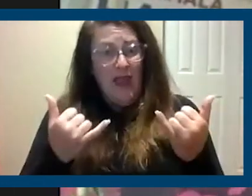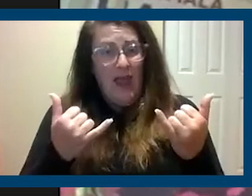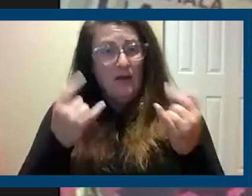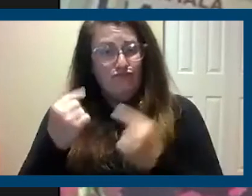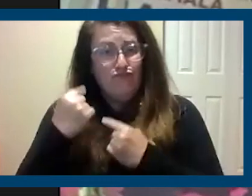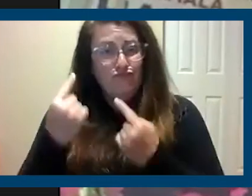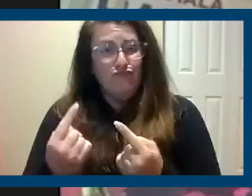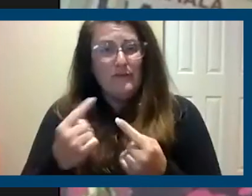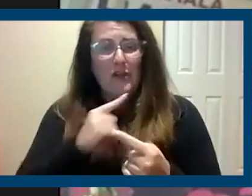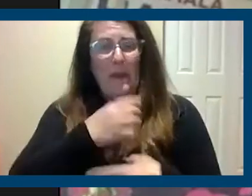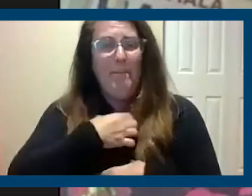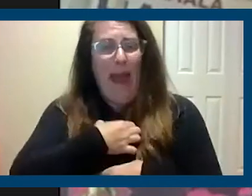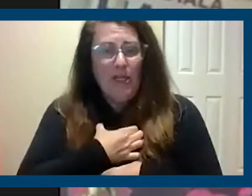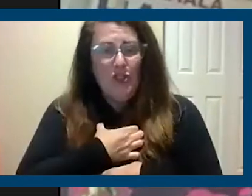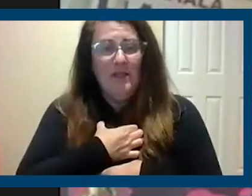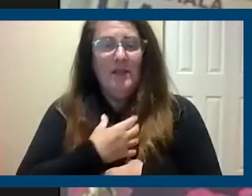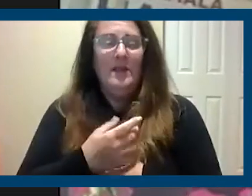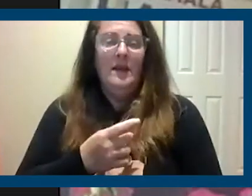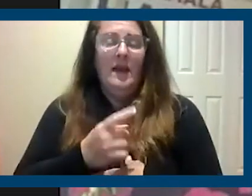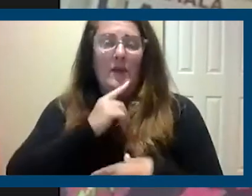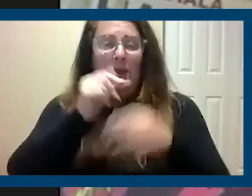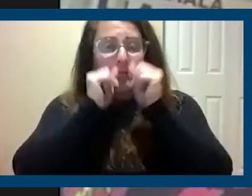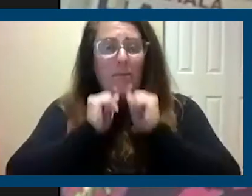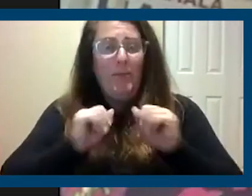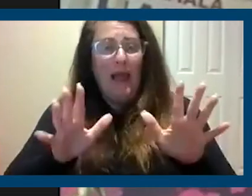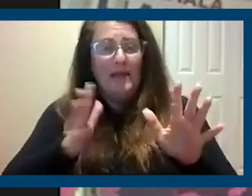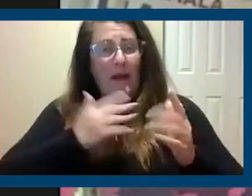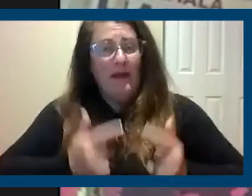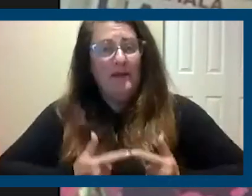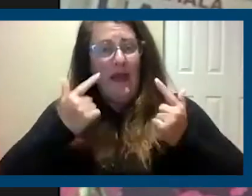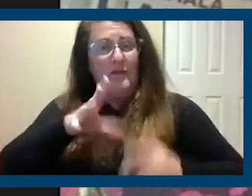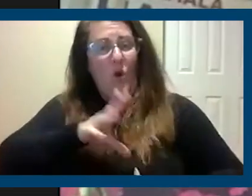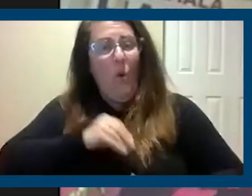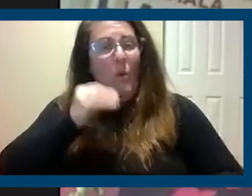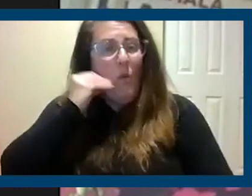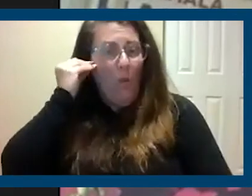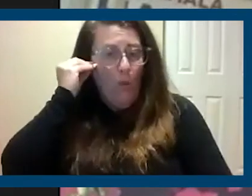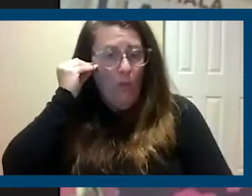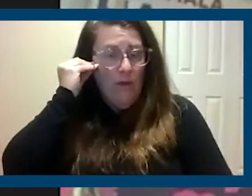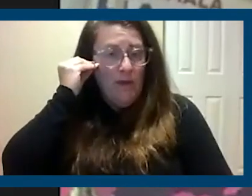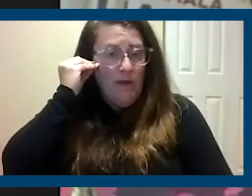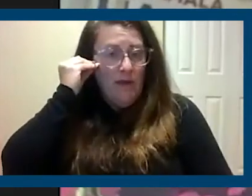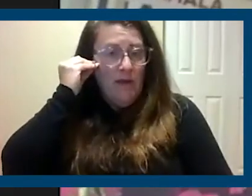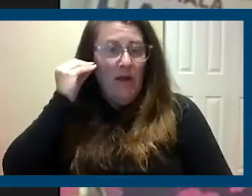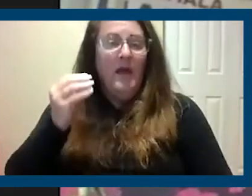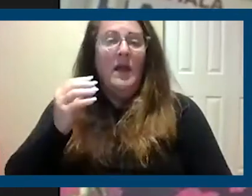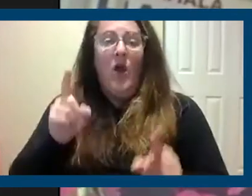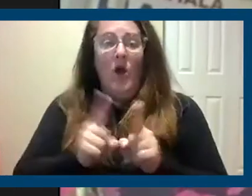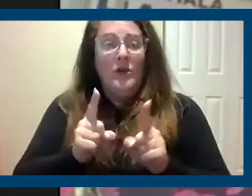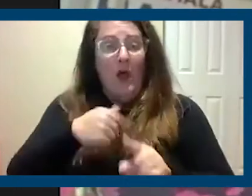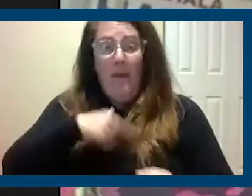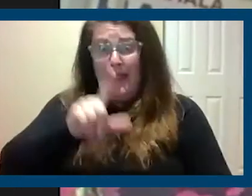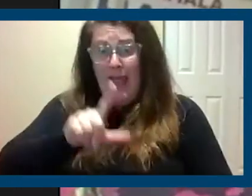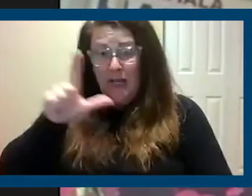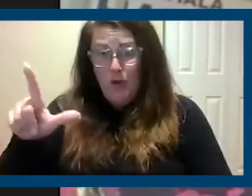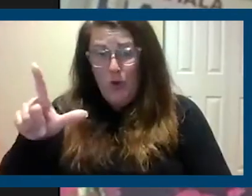that's a passion of mine because I feel extremely blessed to, um, own a home and, um, be a landlord and be able